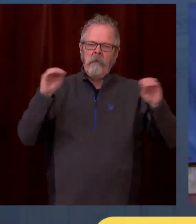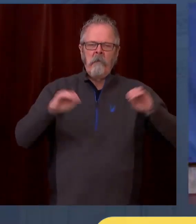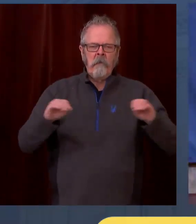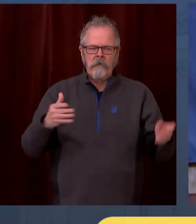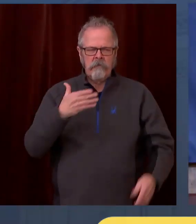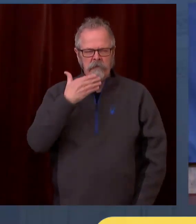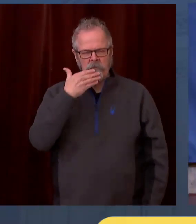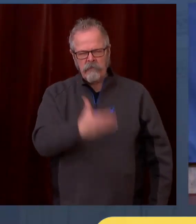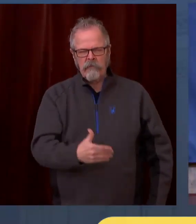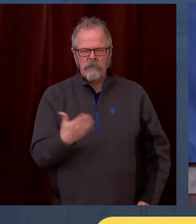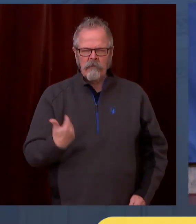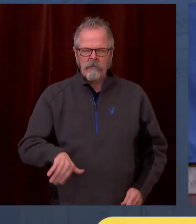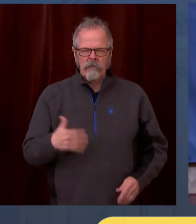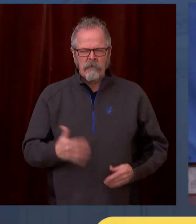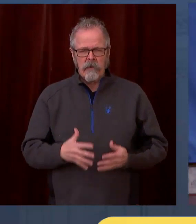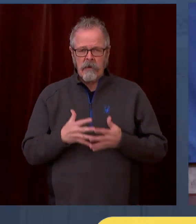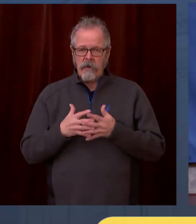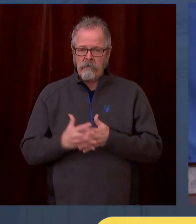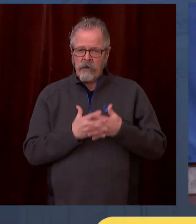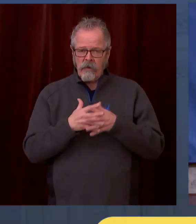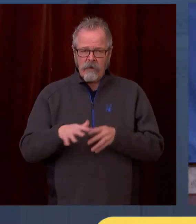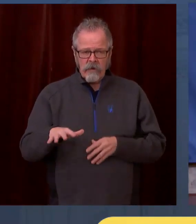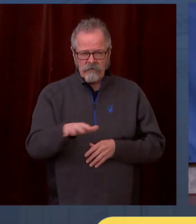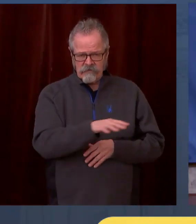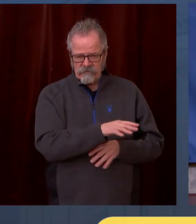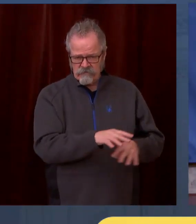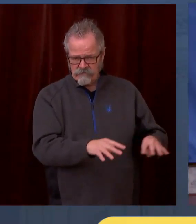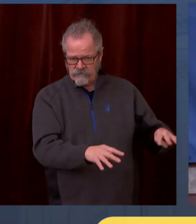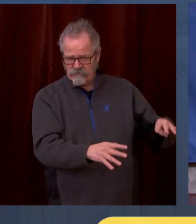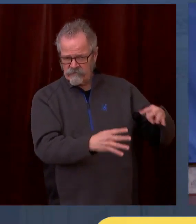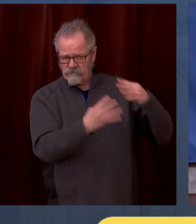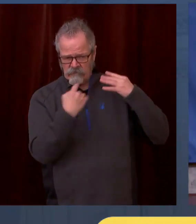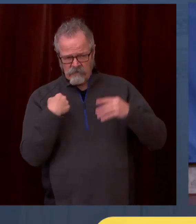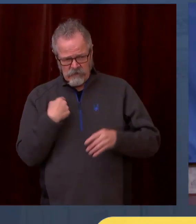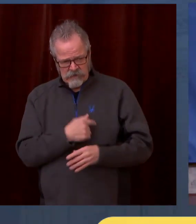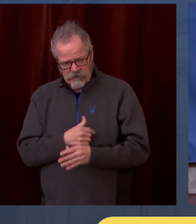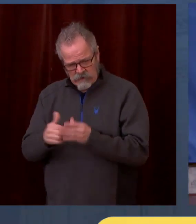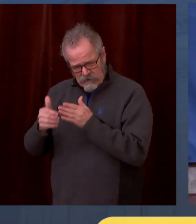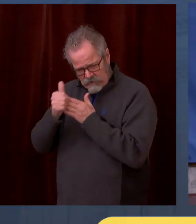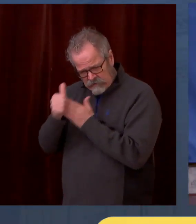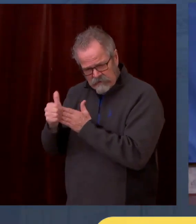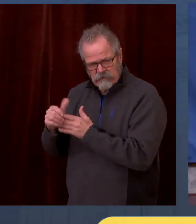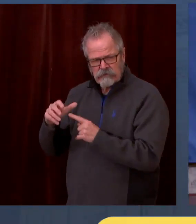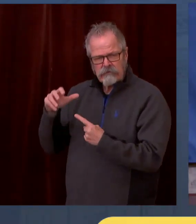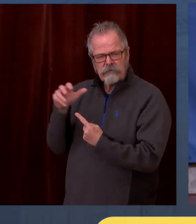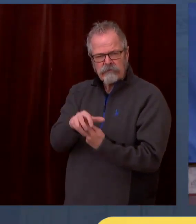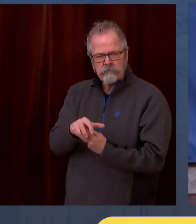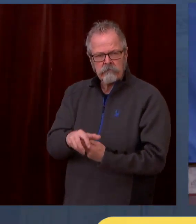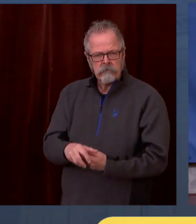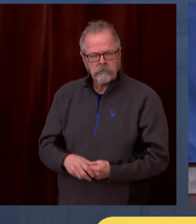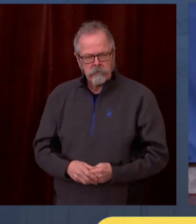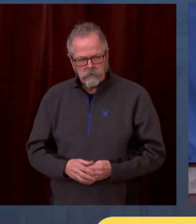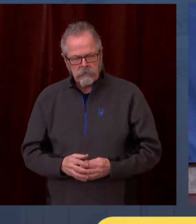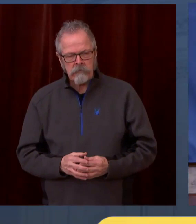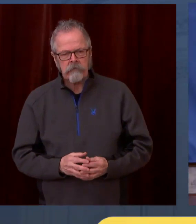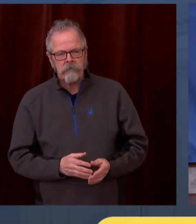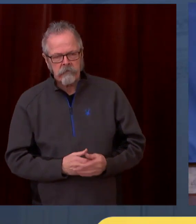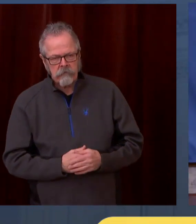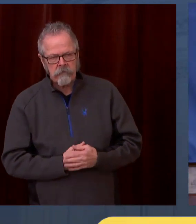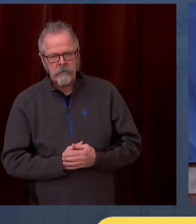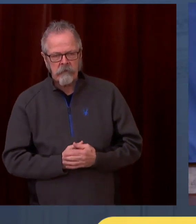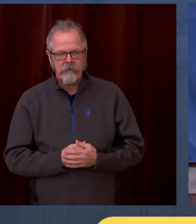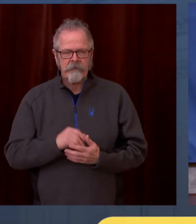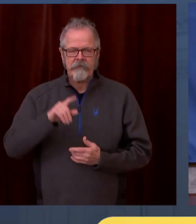Thank you, Dan. Your leadership has been tremendous. And we really, really appreciate it. It's made a huge difference in our